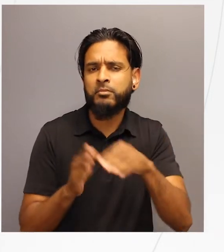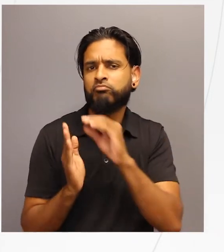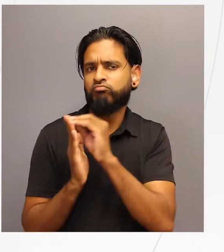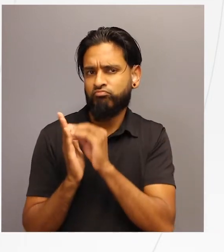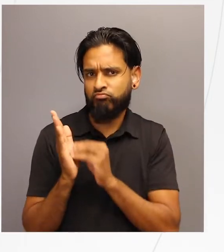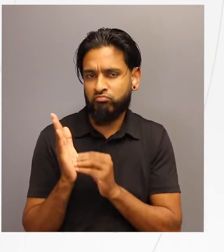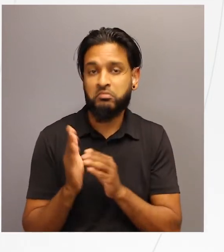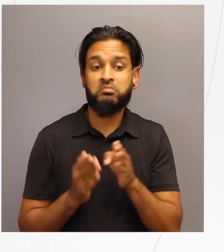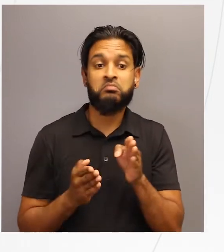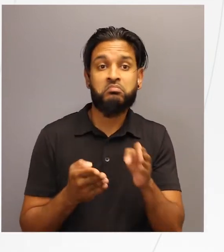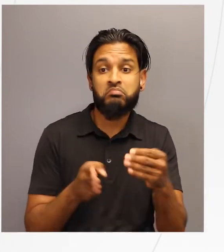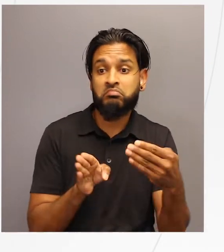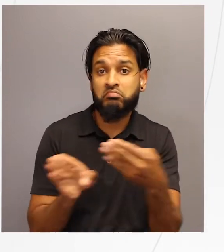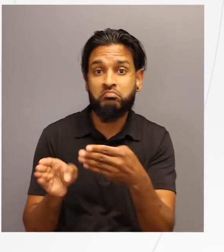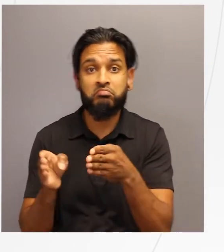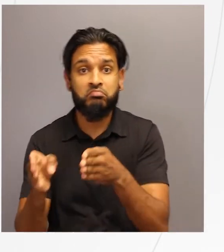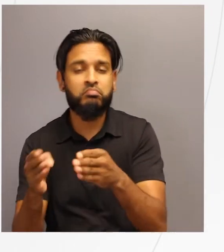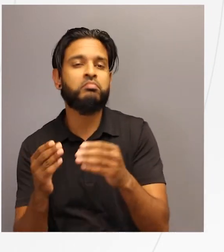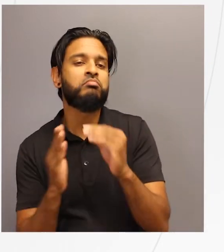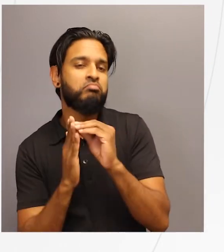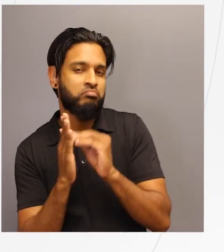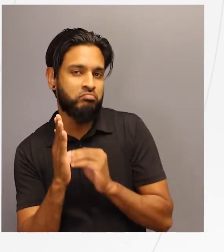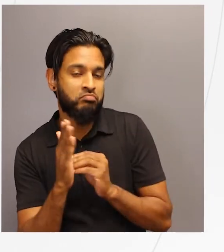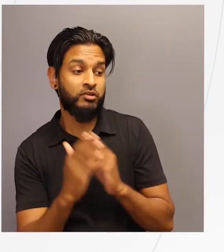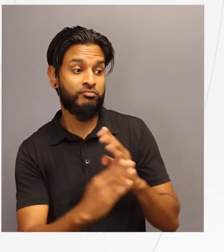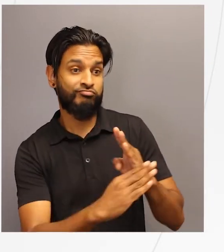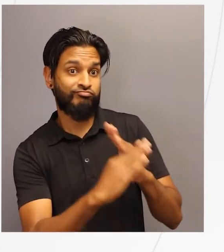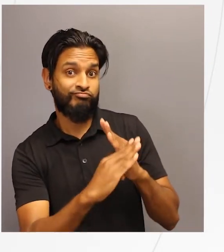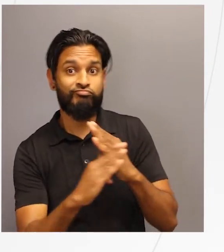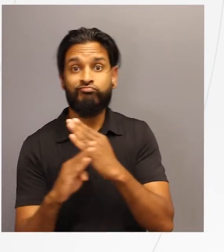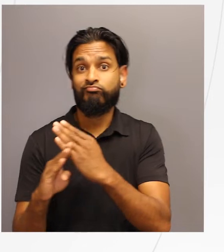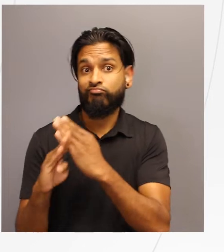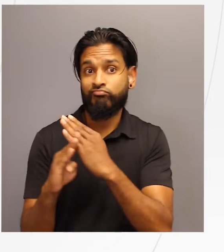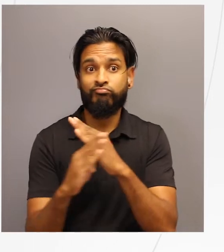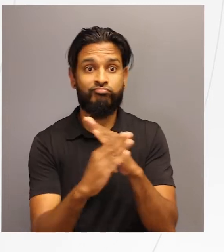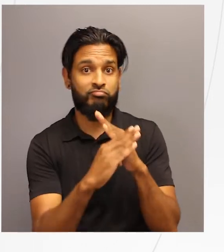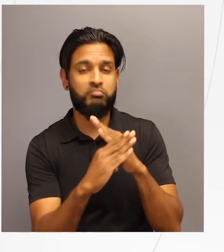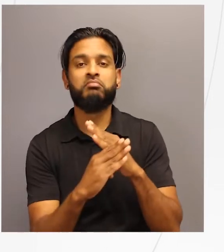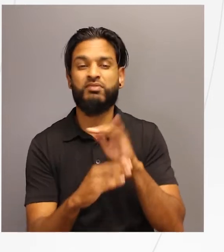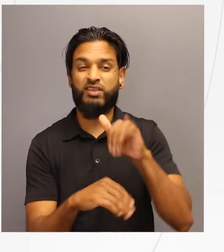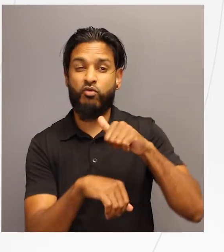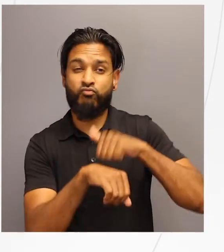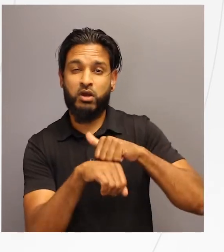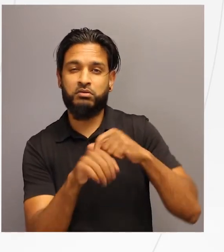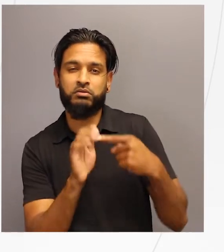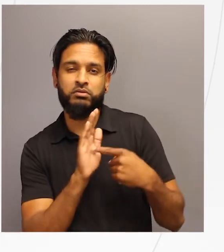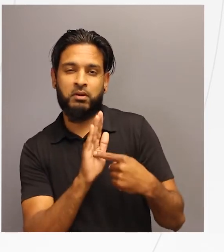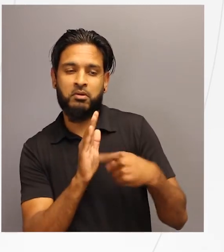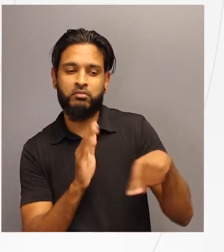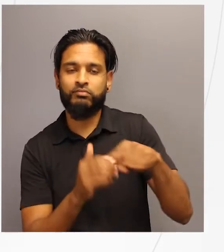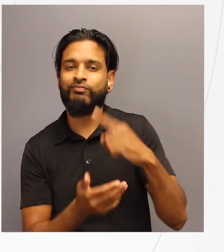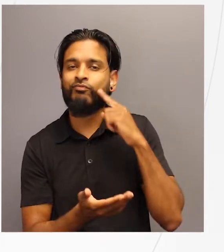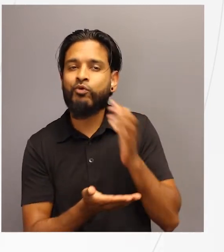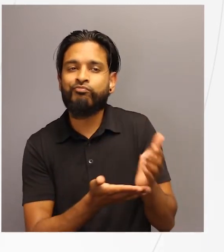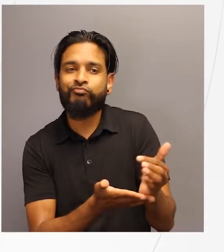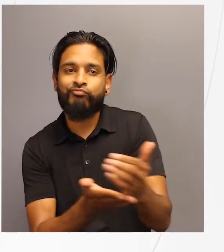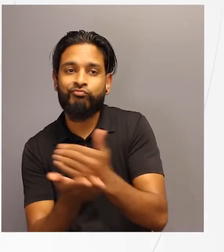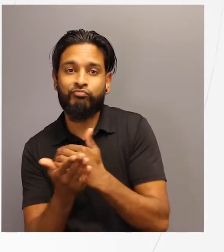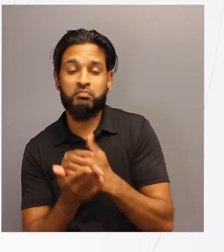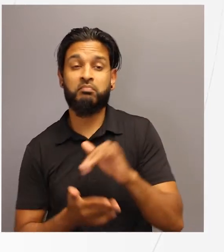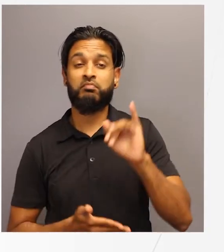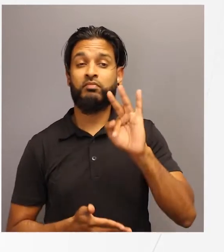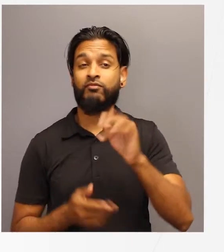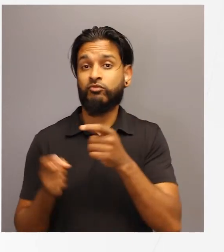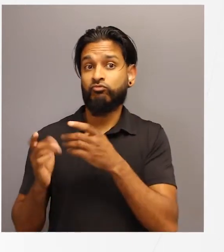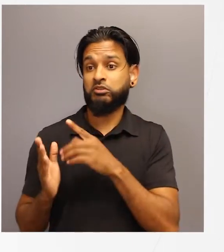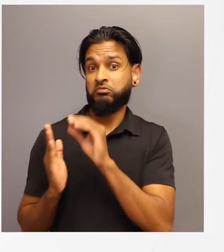The cones on the course, or other objects you choose, are rock samples that can be collected if the rover driver has included